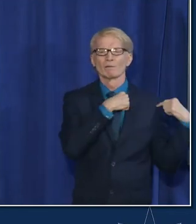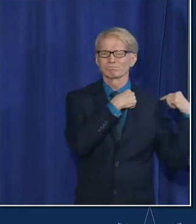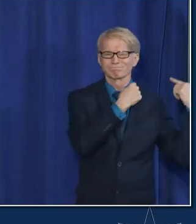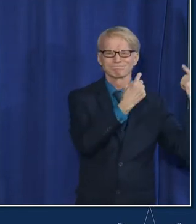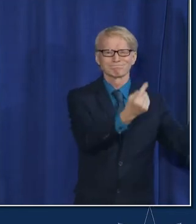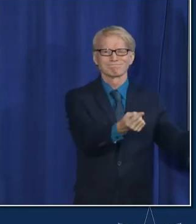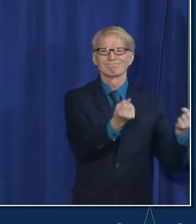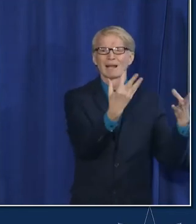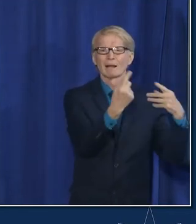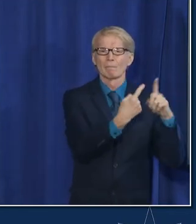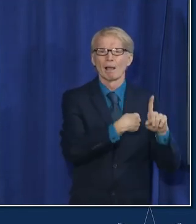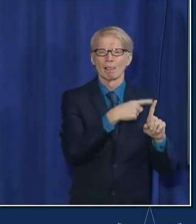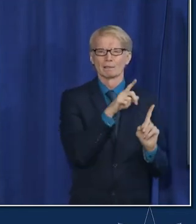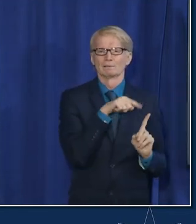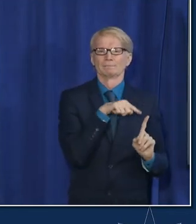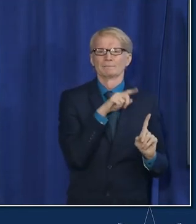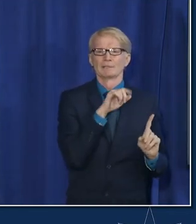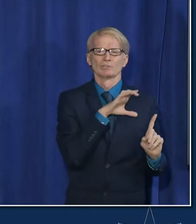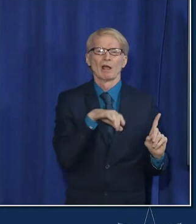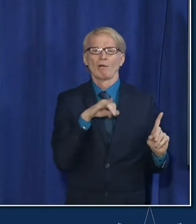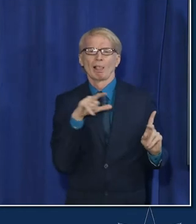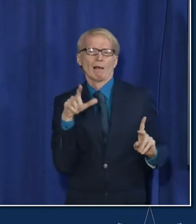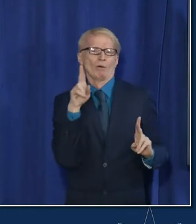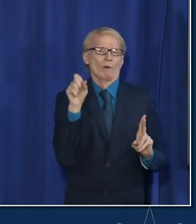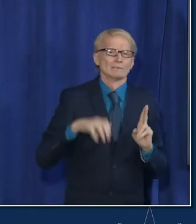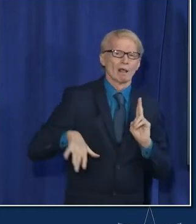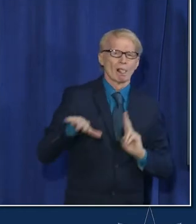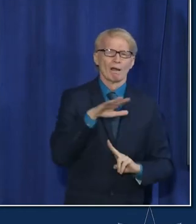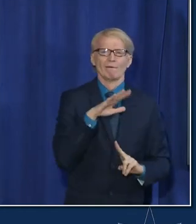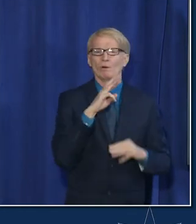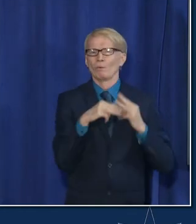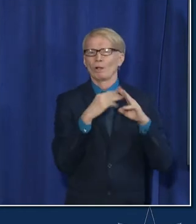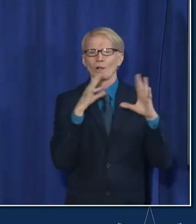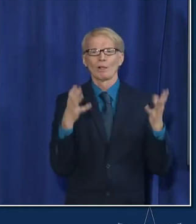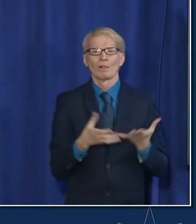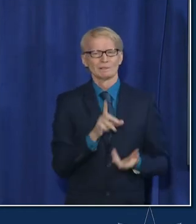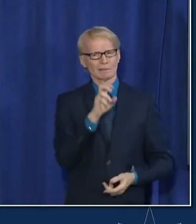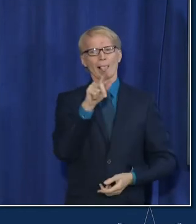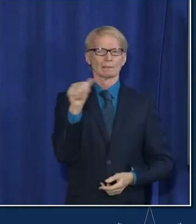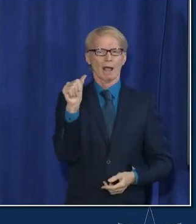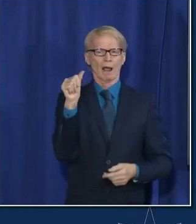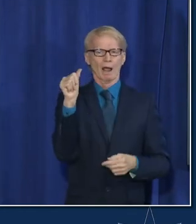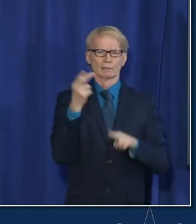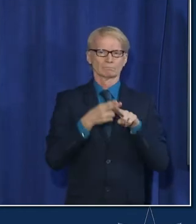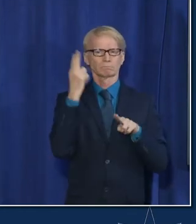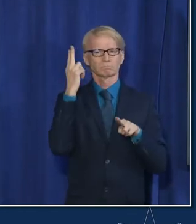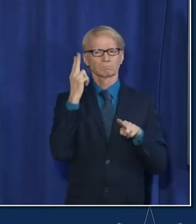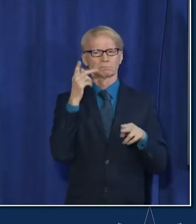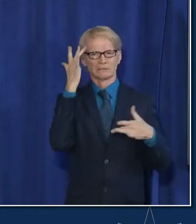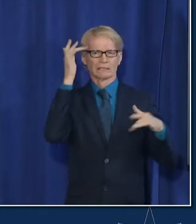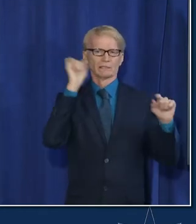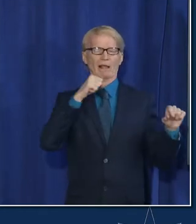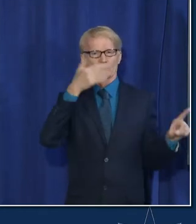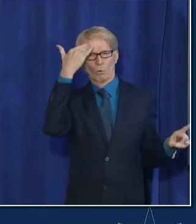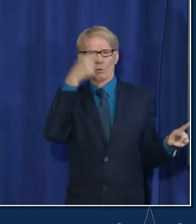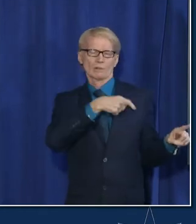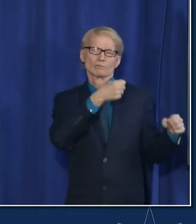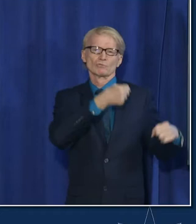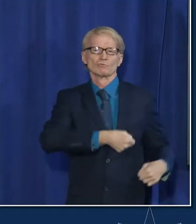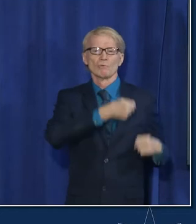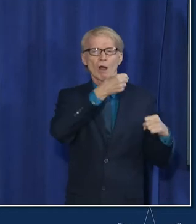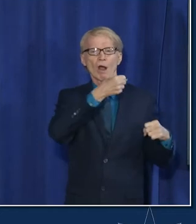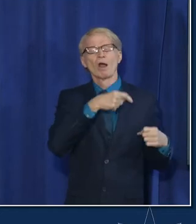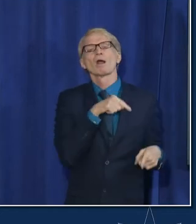months here in chicago here in illinois here in the us even around the world delta was very contagious it was a very strong